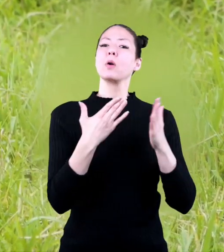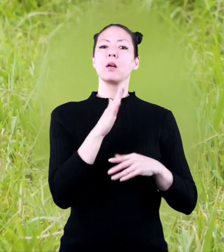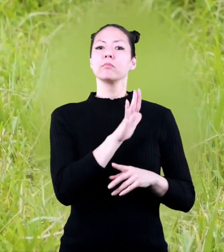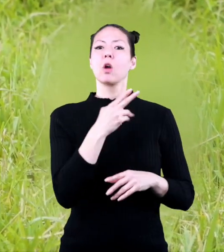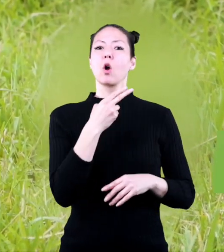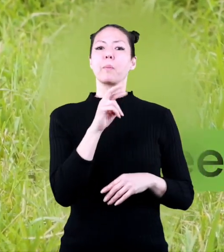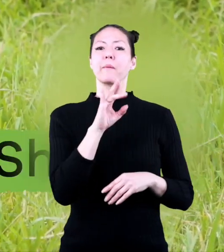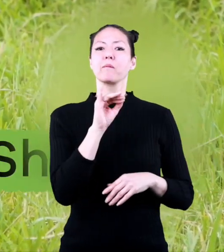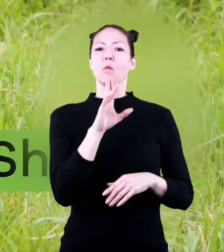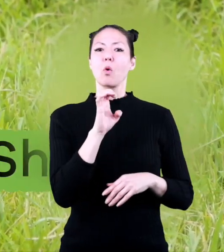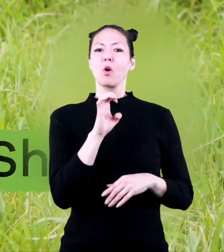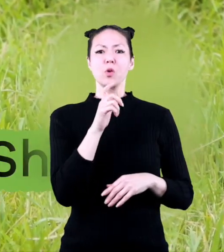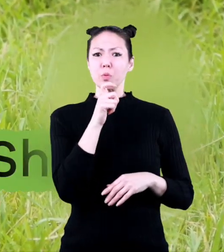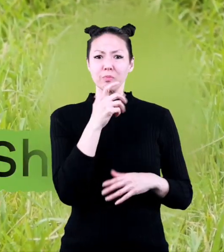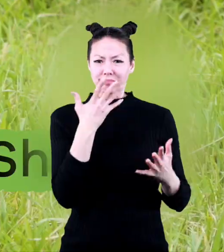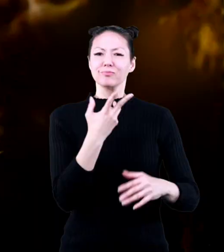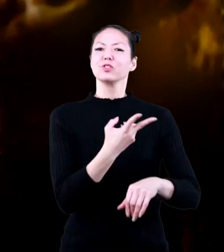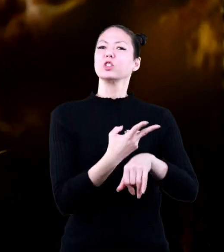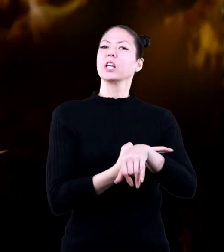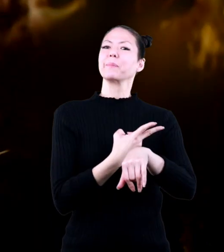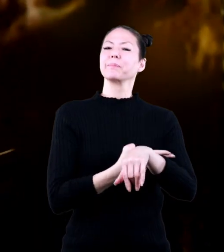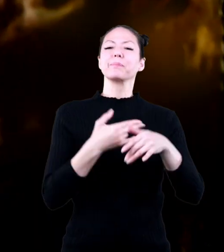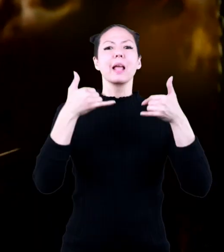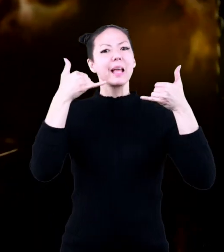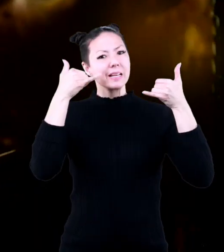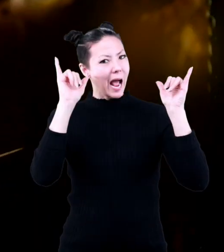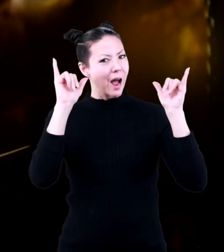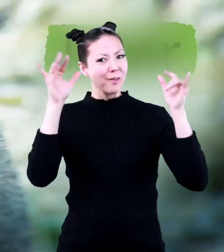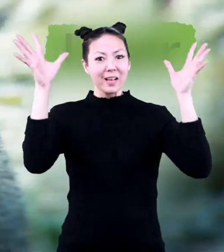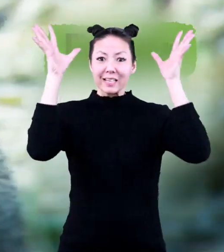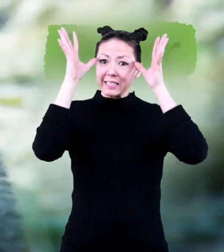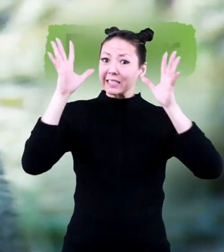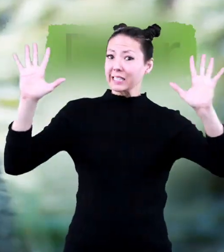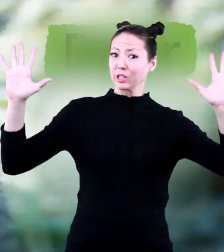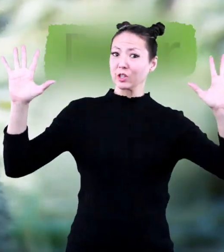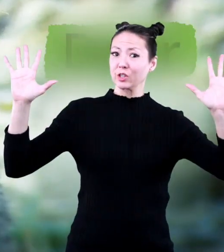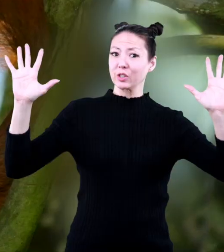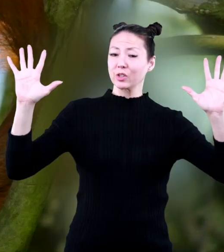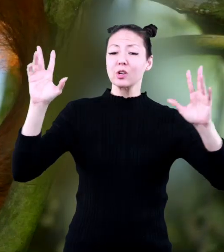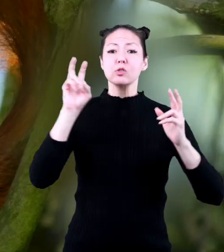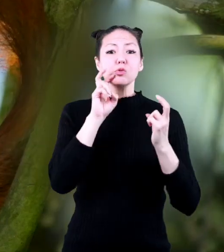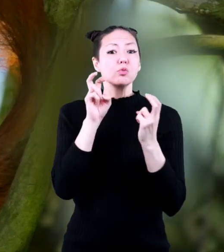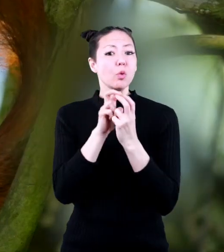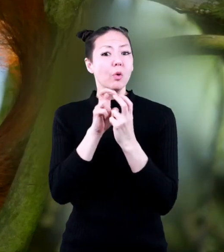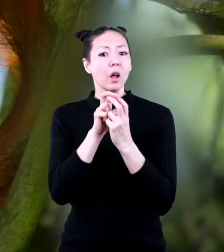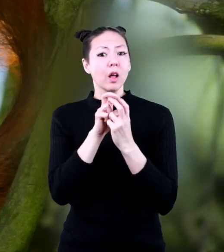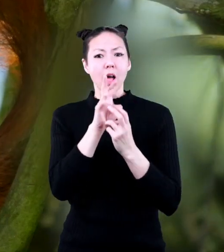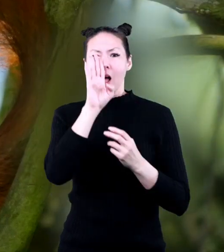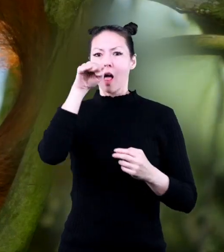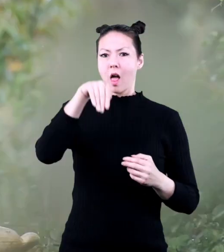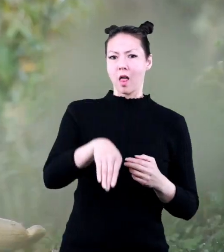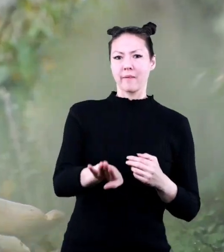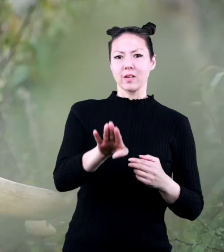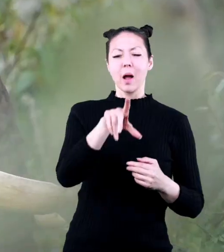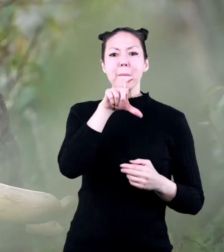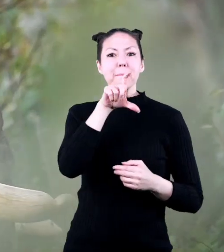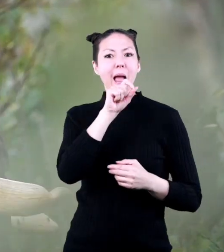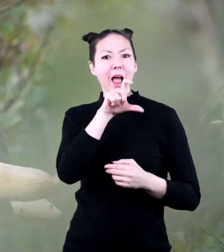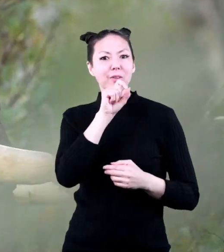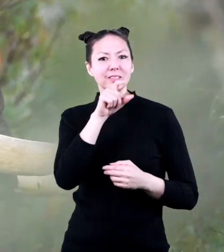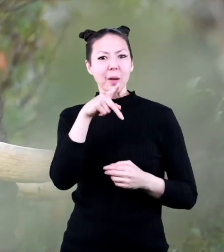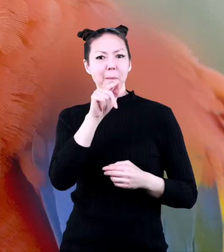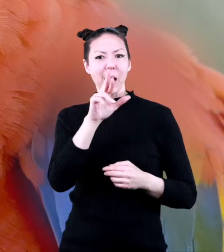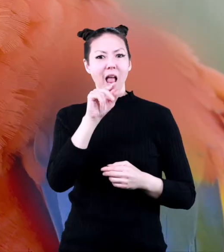herbivores are Sheep, cows, deer, squirrels, elephants,